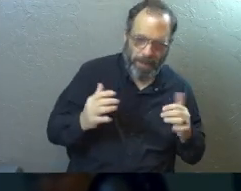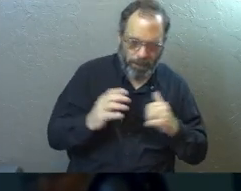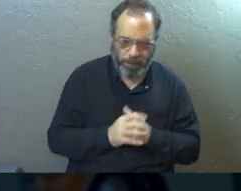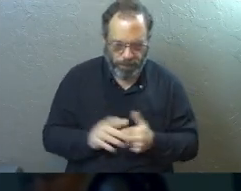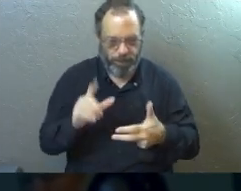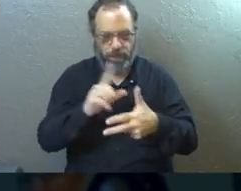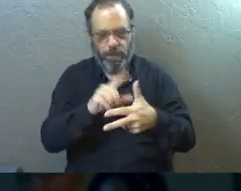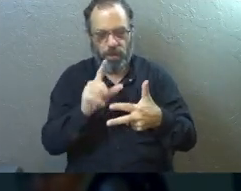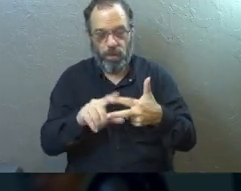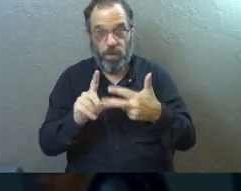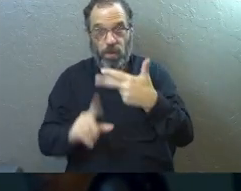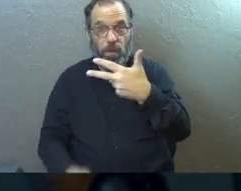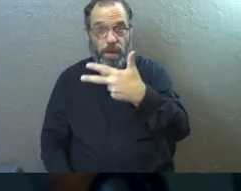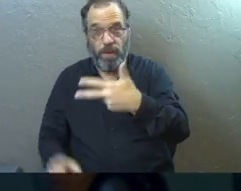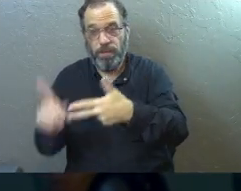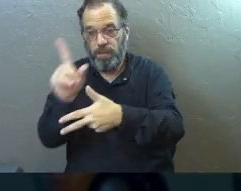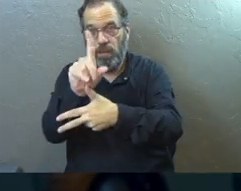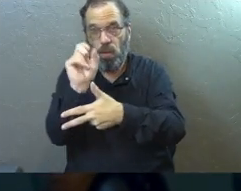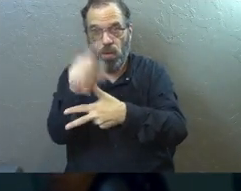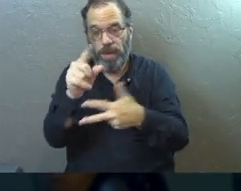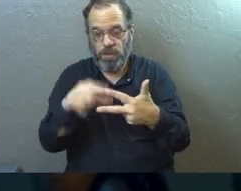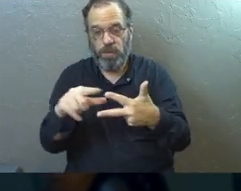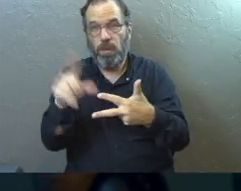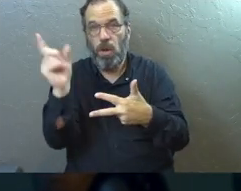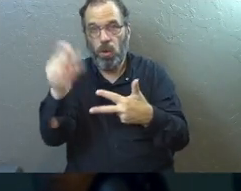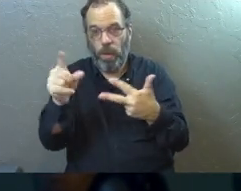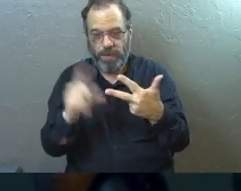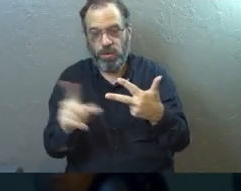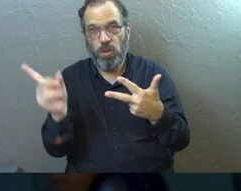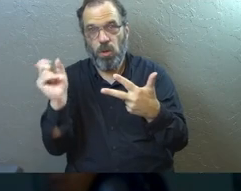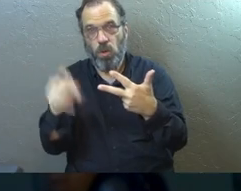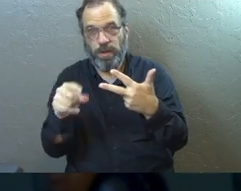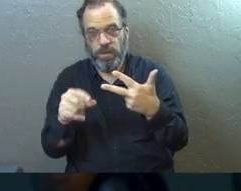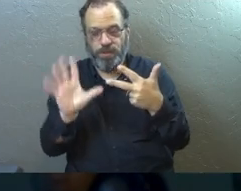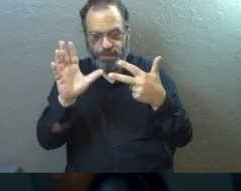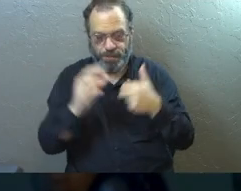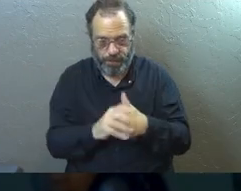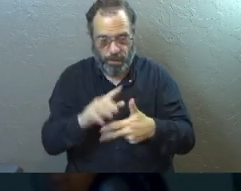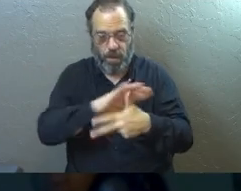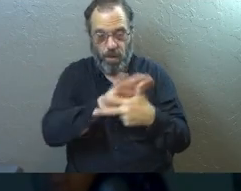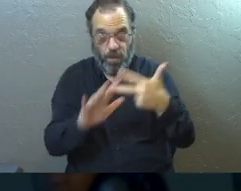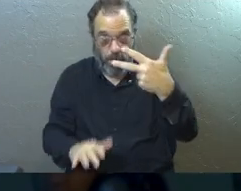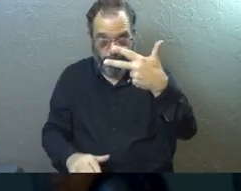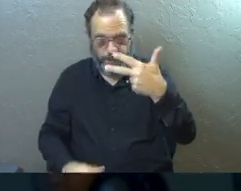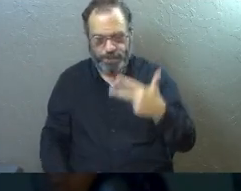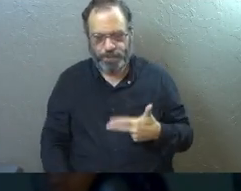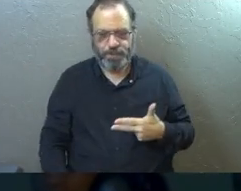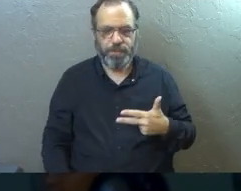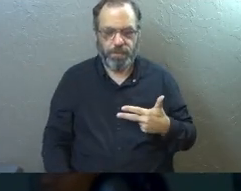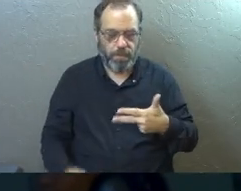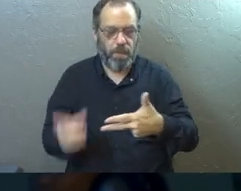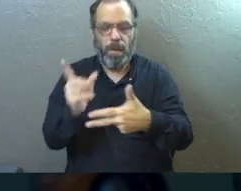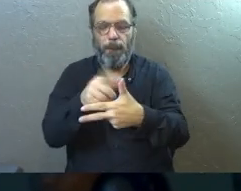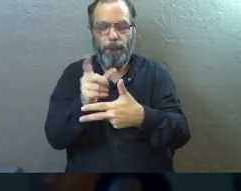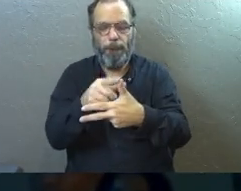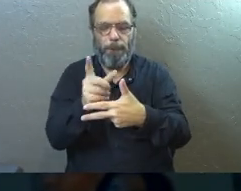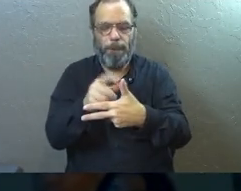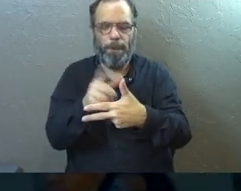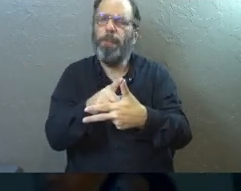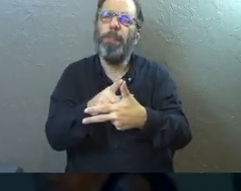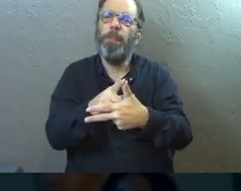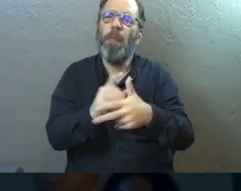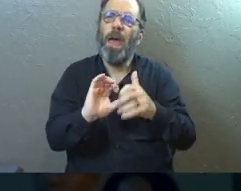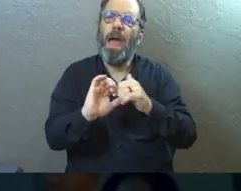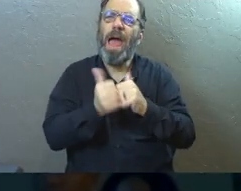So there's three questions that we're going to explore throughout the message. That's kind of how this whole thing is going to go. Three questions that we're going to look at. The first question is,